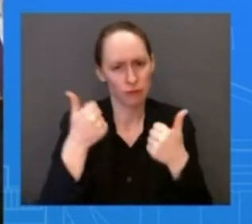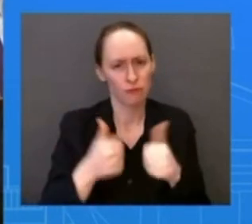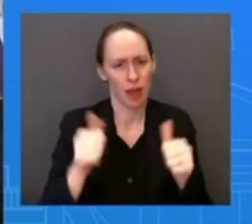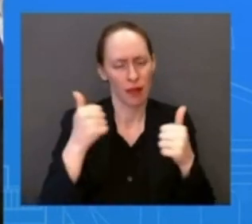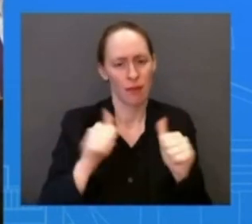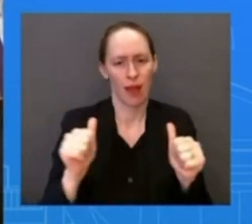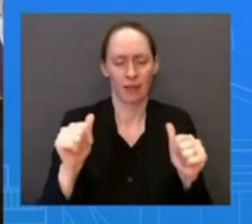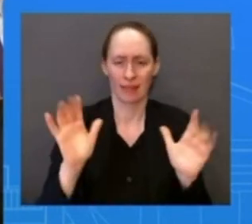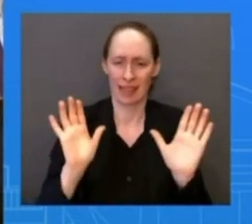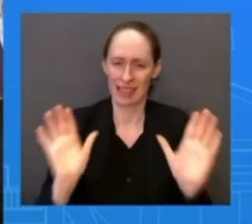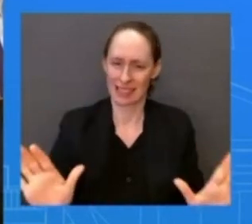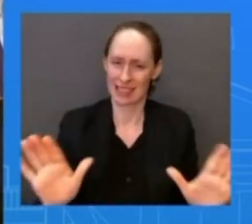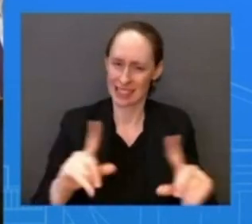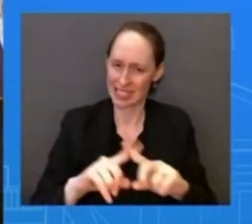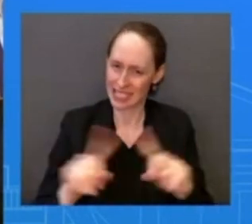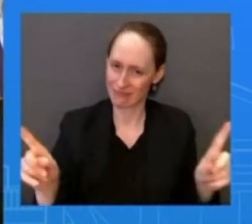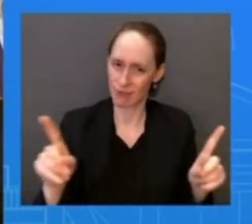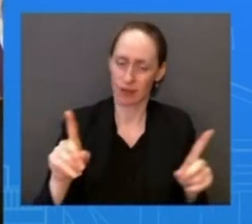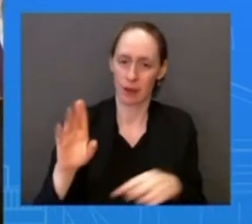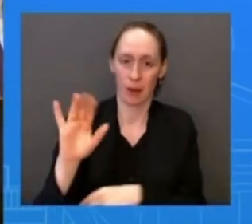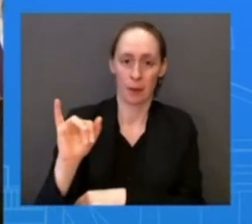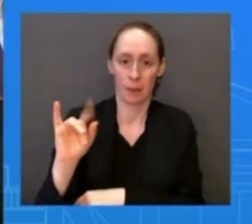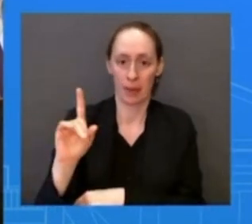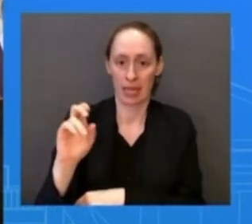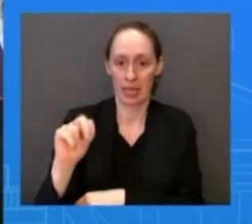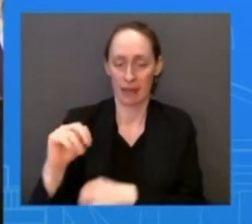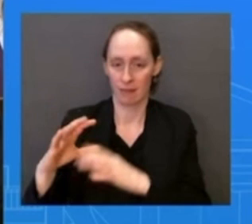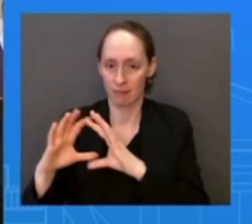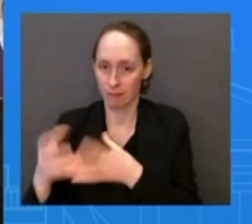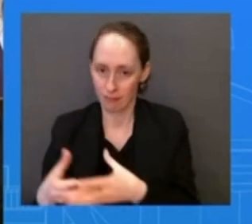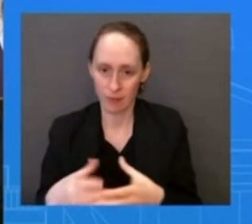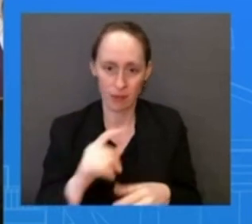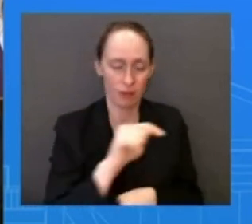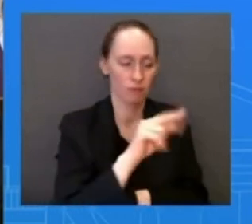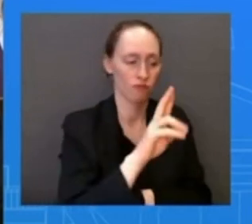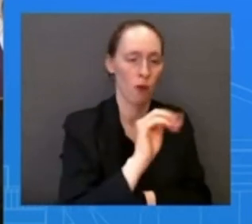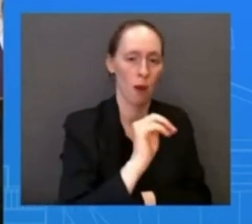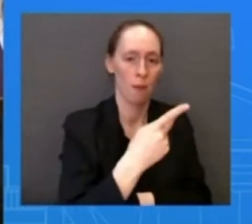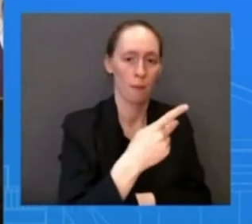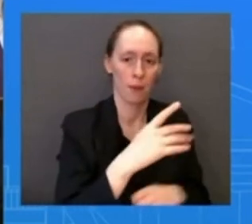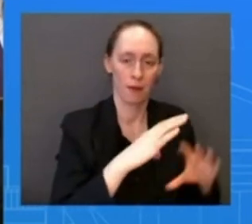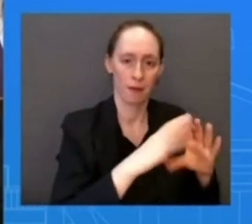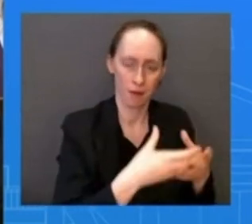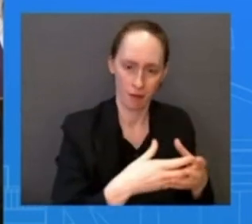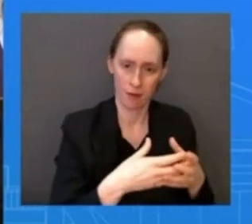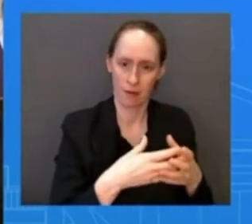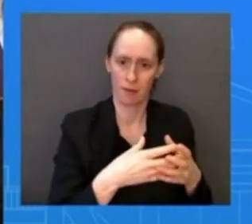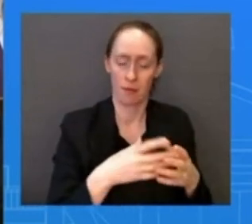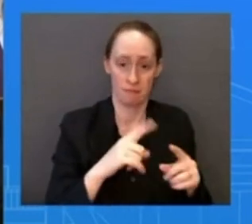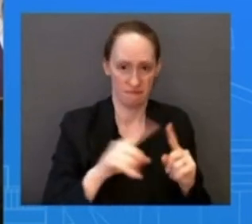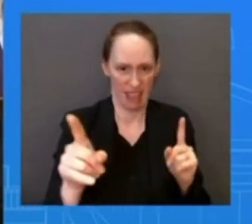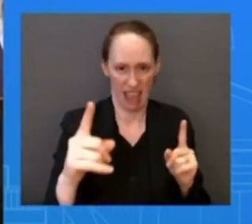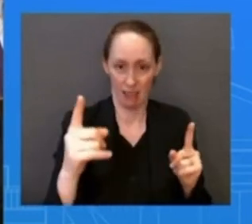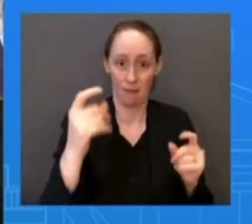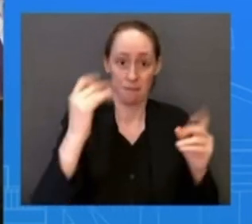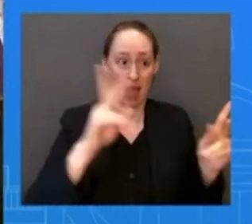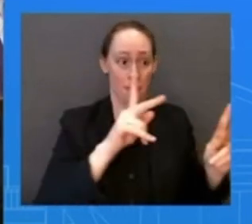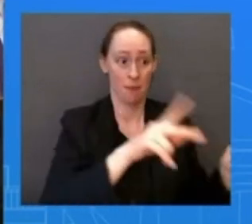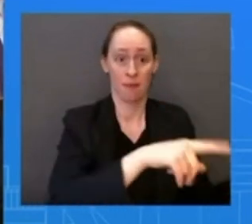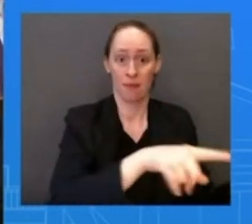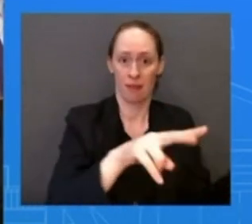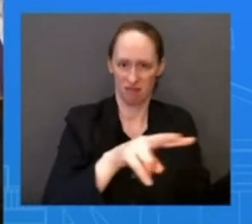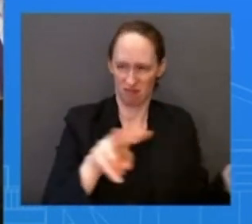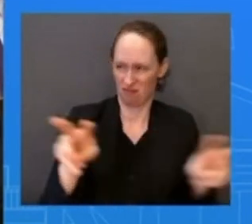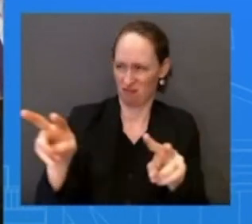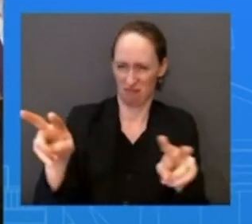see it that way. They see this as mirroring the Trump era rules. So what do you say to these migrant advocate groups and these communities who now feel